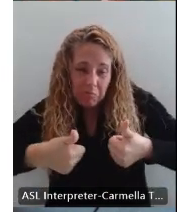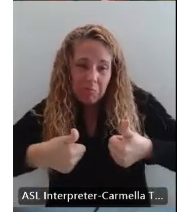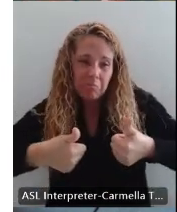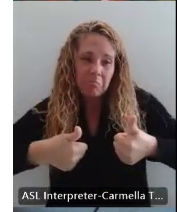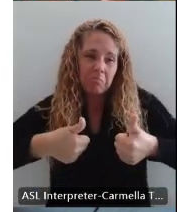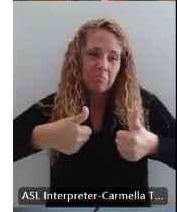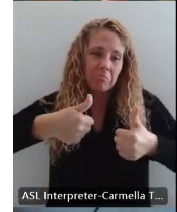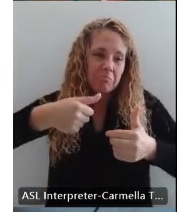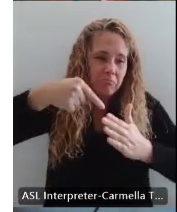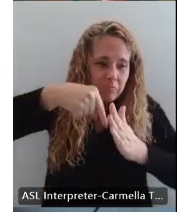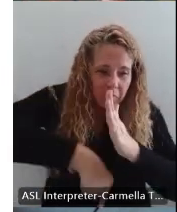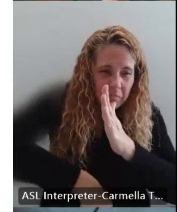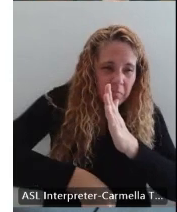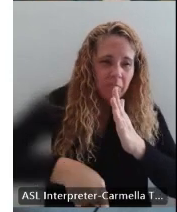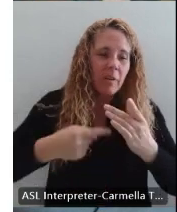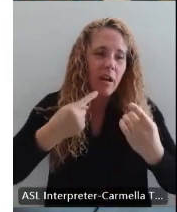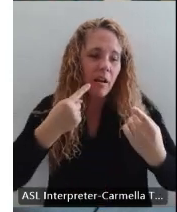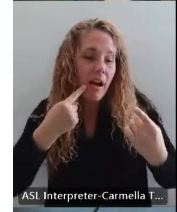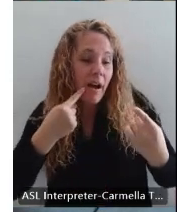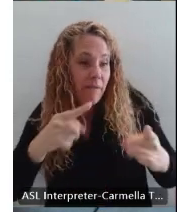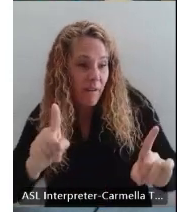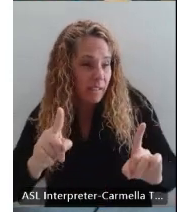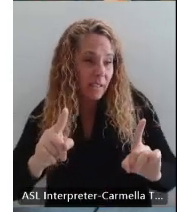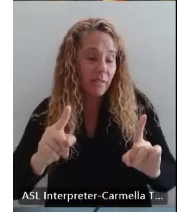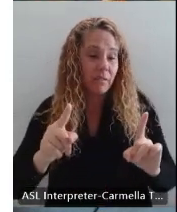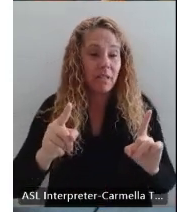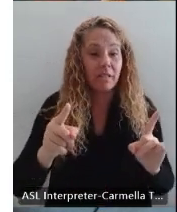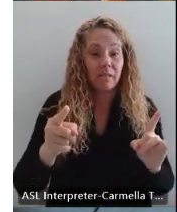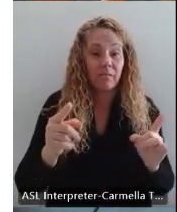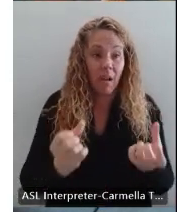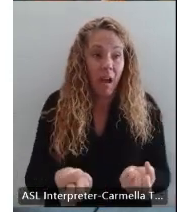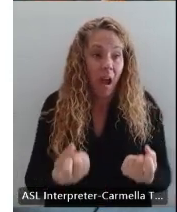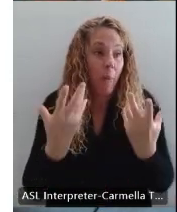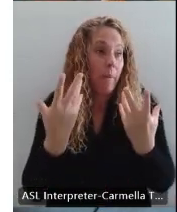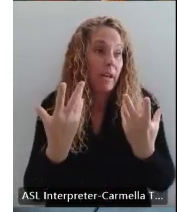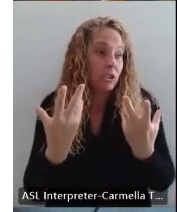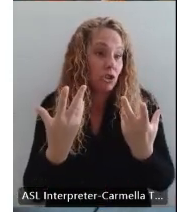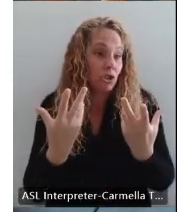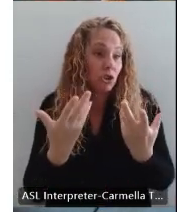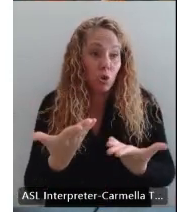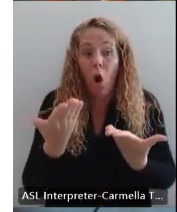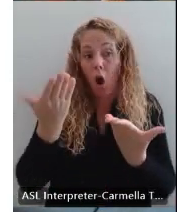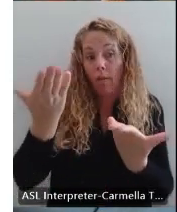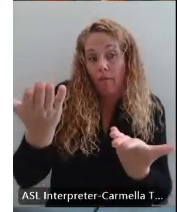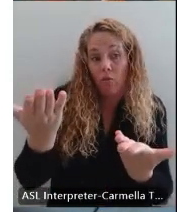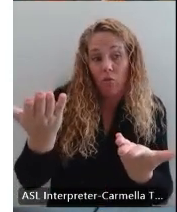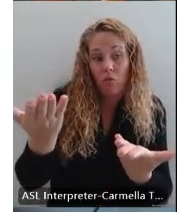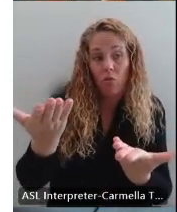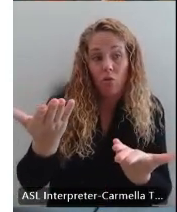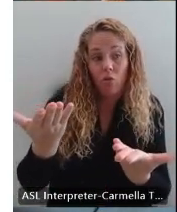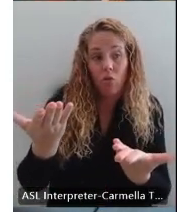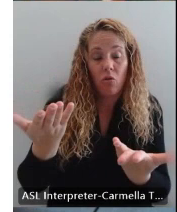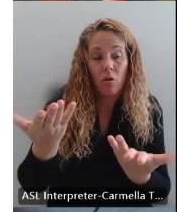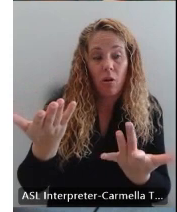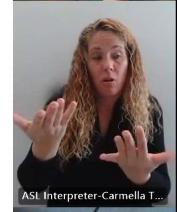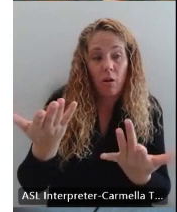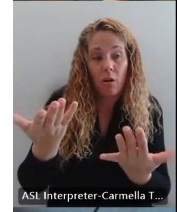you? Effectiveness. So how much are you offering to